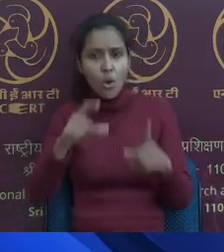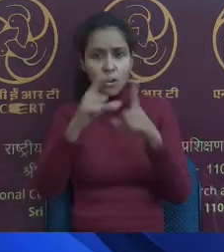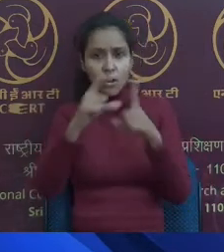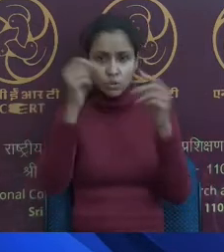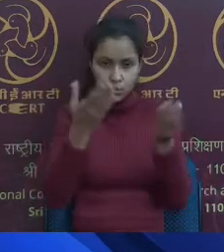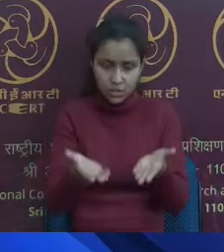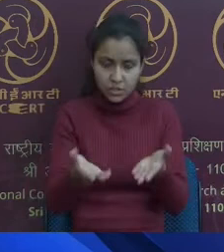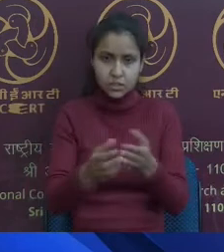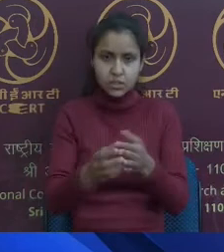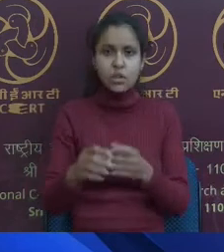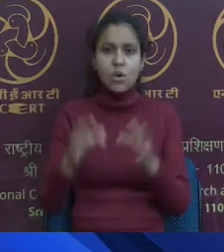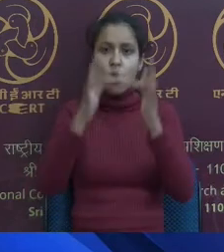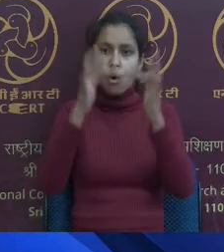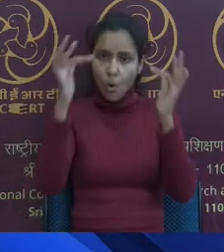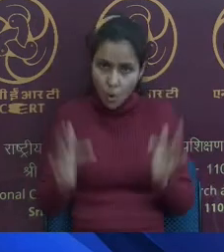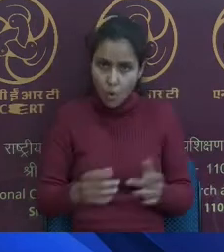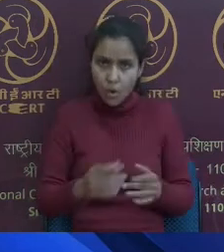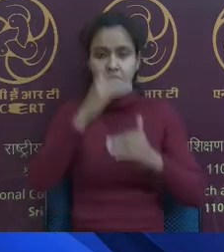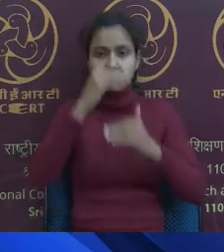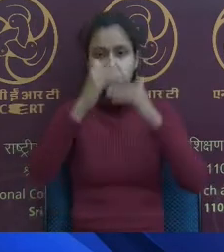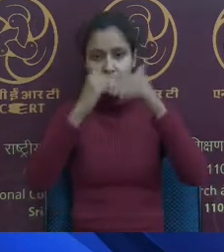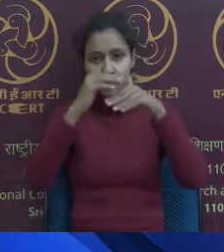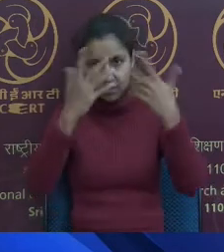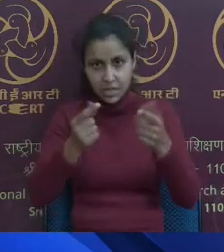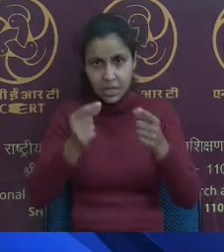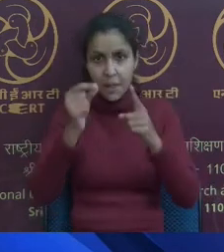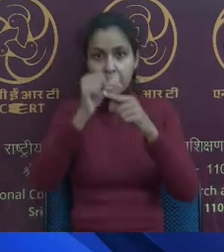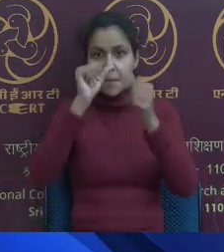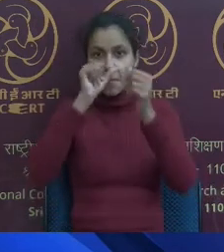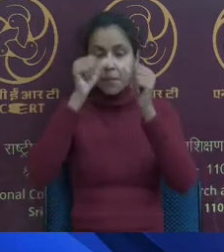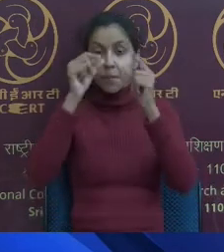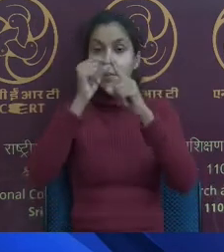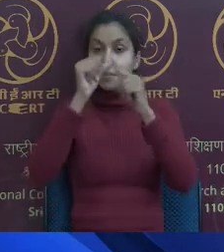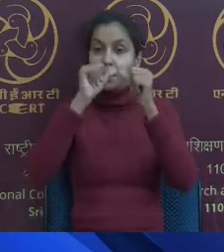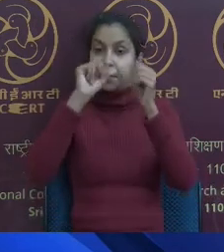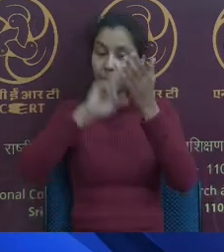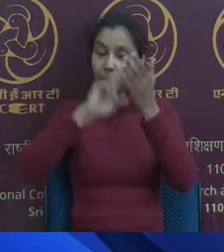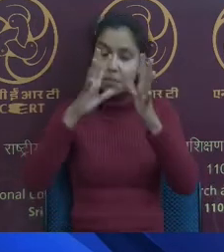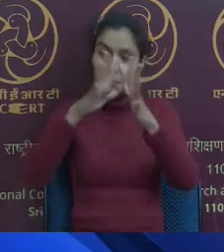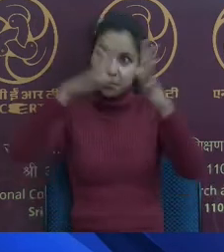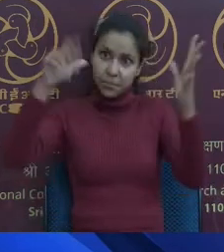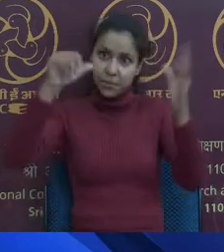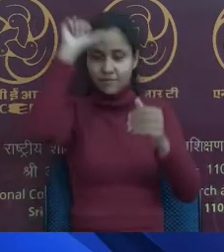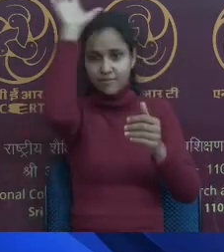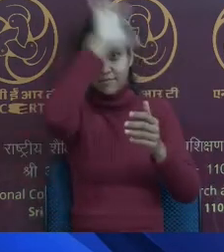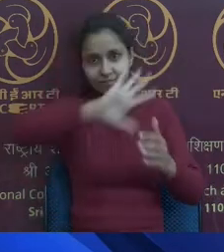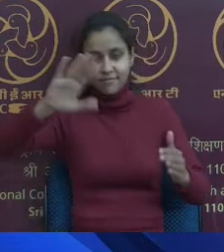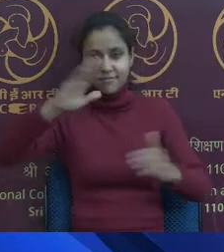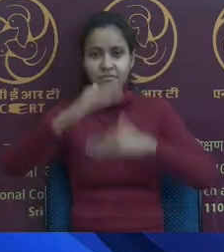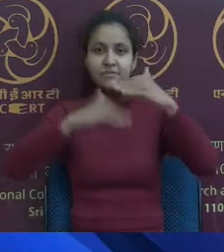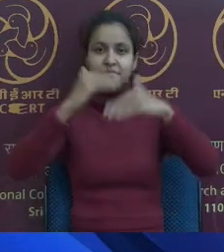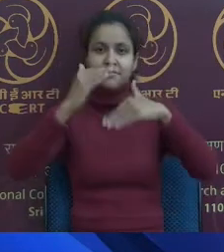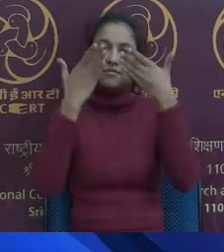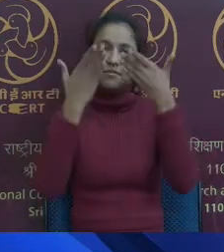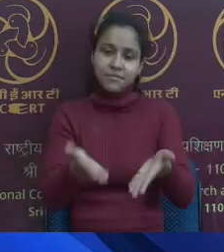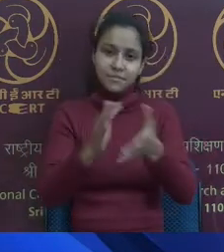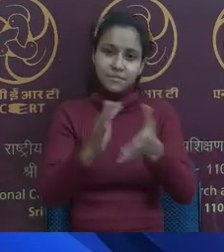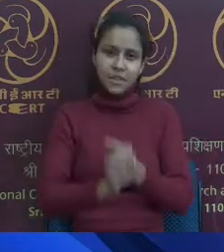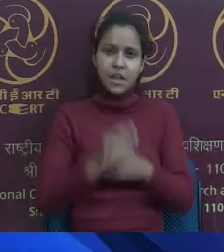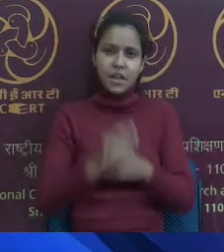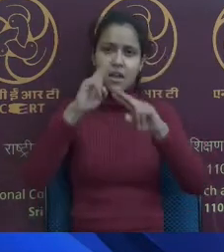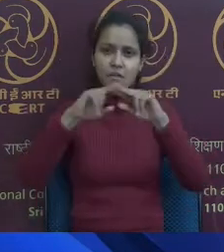what is the progress pan-India today. And we are able to see progress from fundamental level to